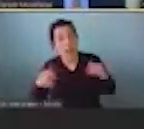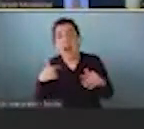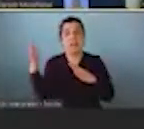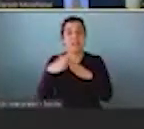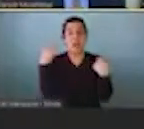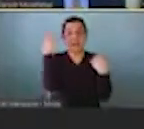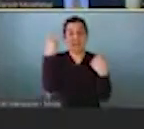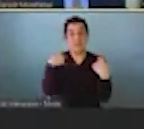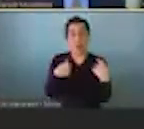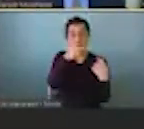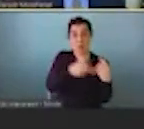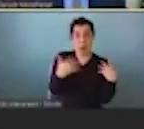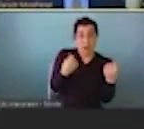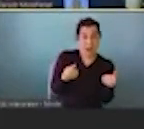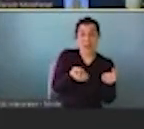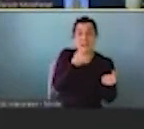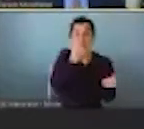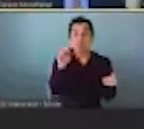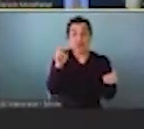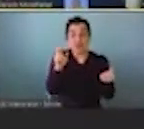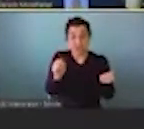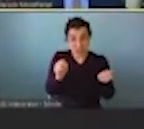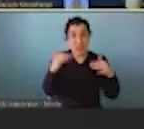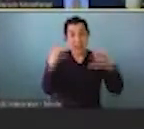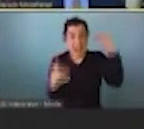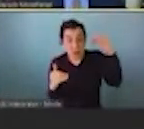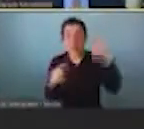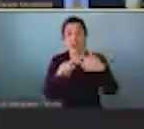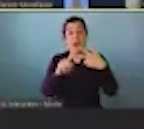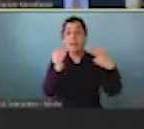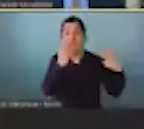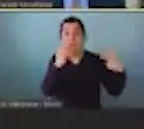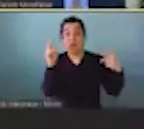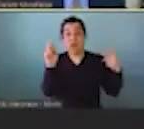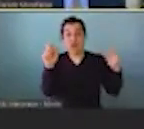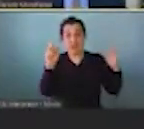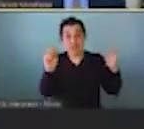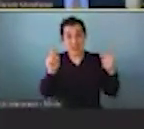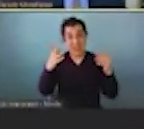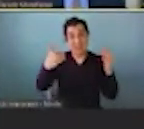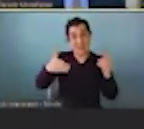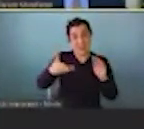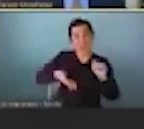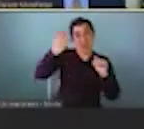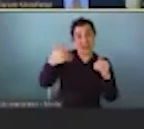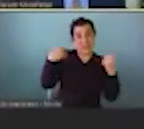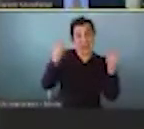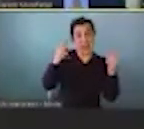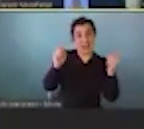nutrition is causing so much inequity, when food and nutrition is causing rising health care spending, wage inequalities,